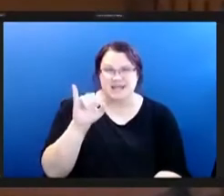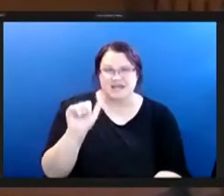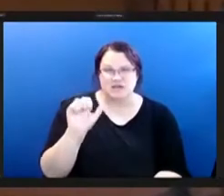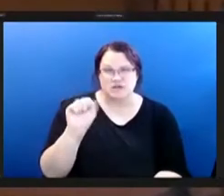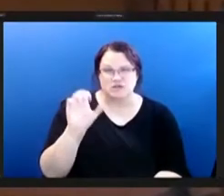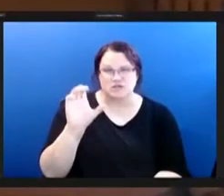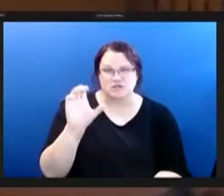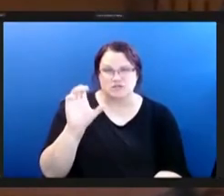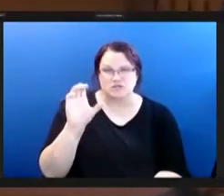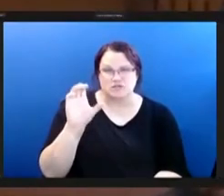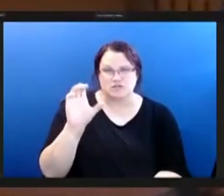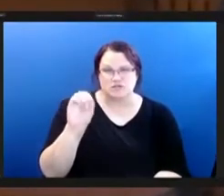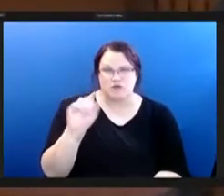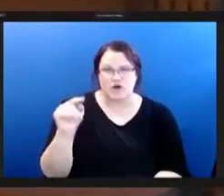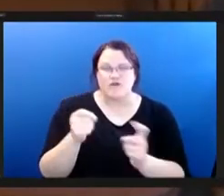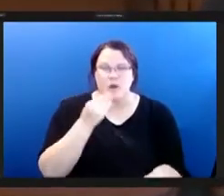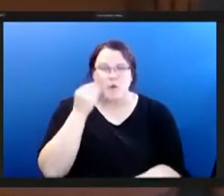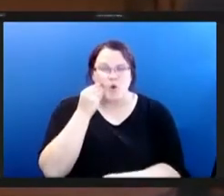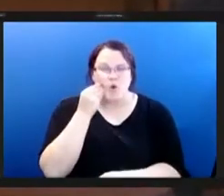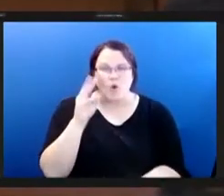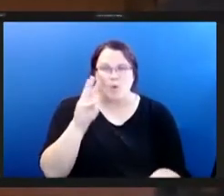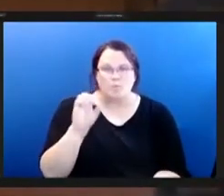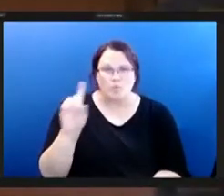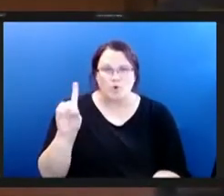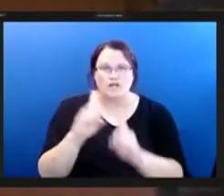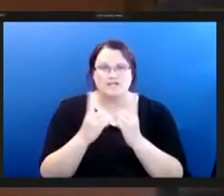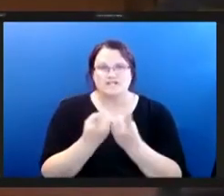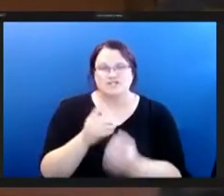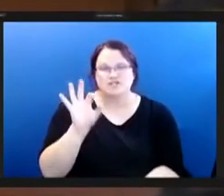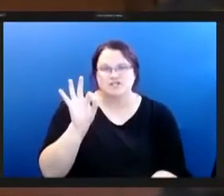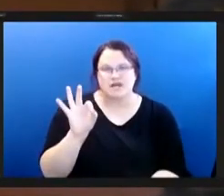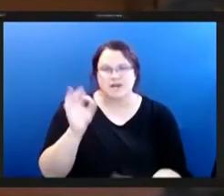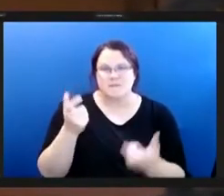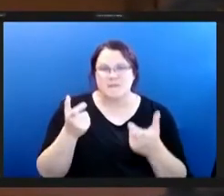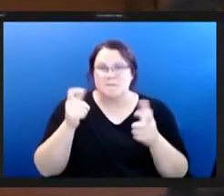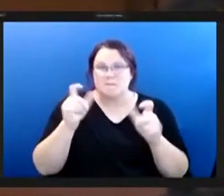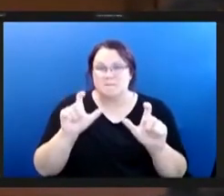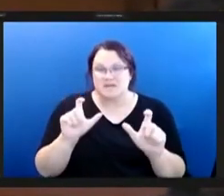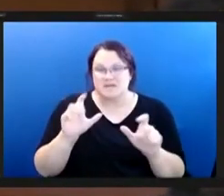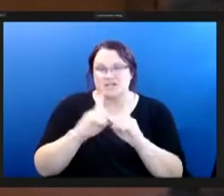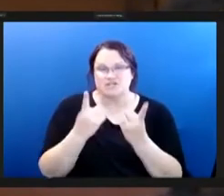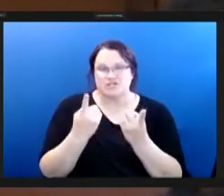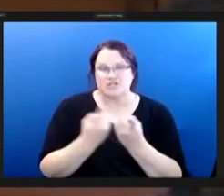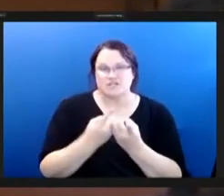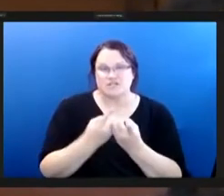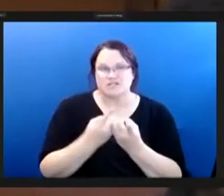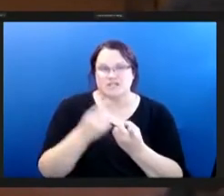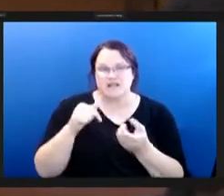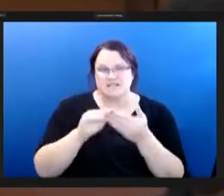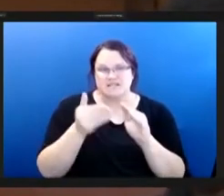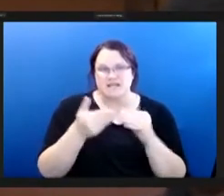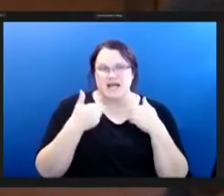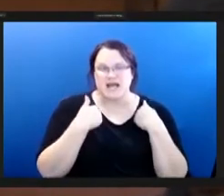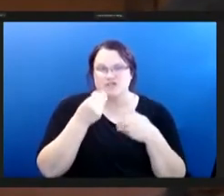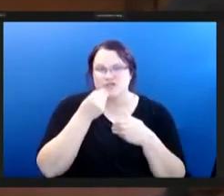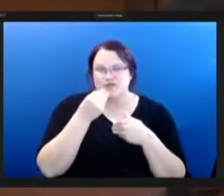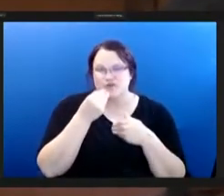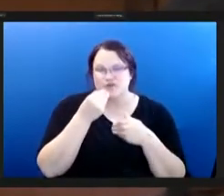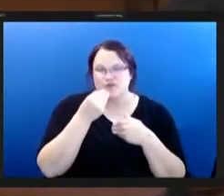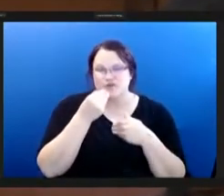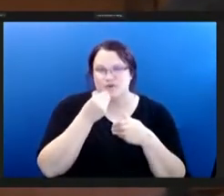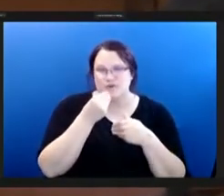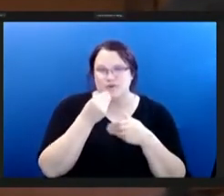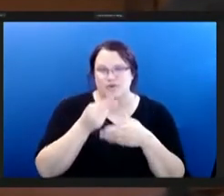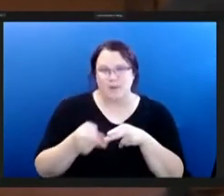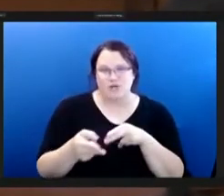homewood and i'm in district nine one of the largest districts in this city that has food apartheid one of